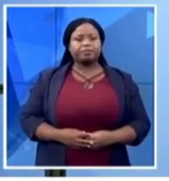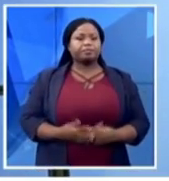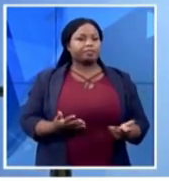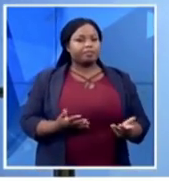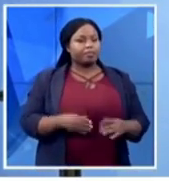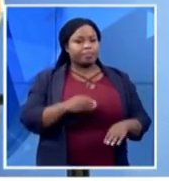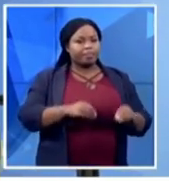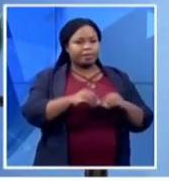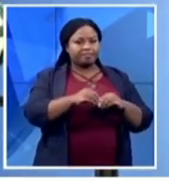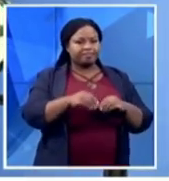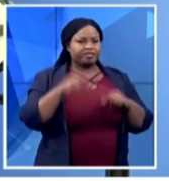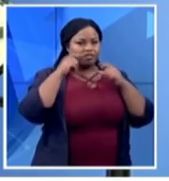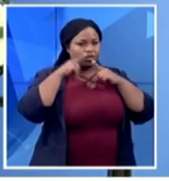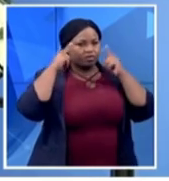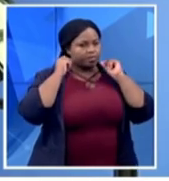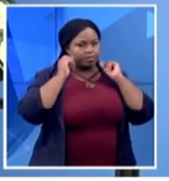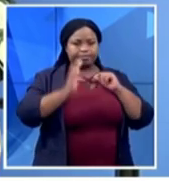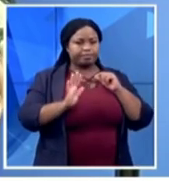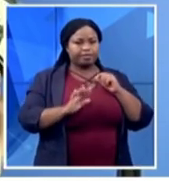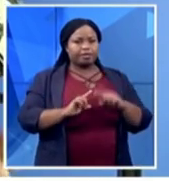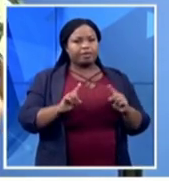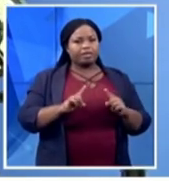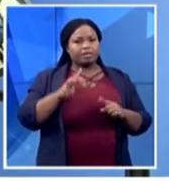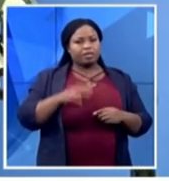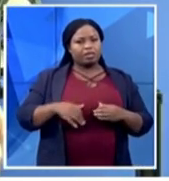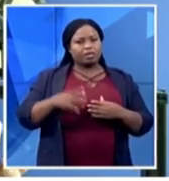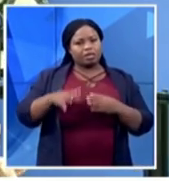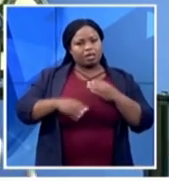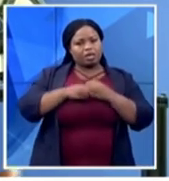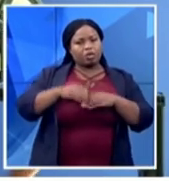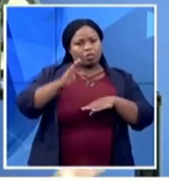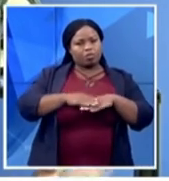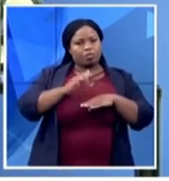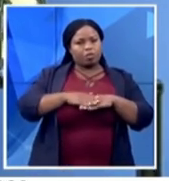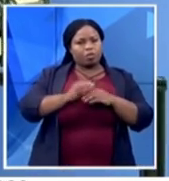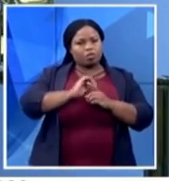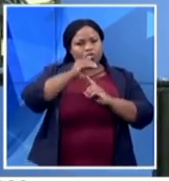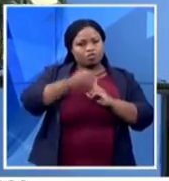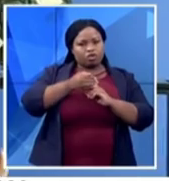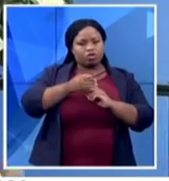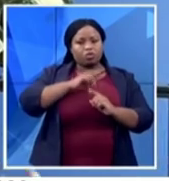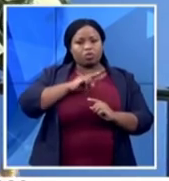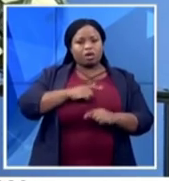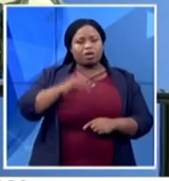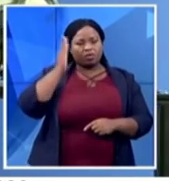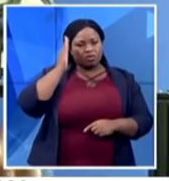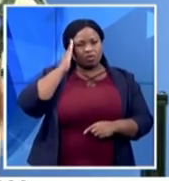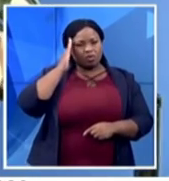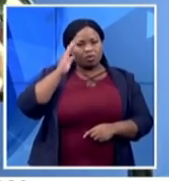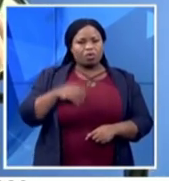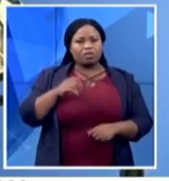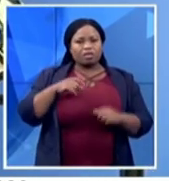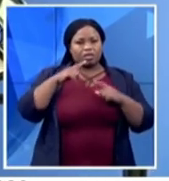but they add an extra layer of protection. So again there's a shortage of masks but if I can show you what these masks look like,